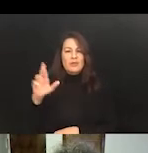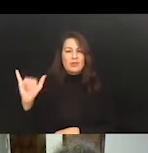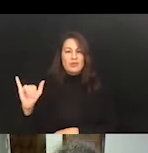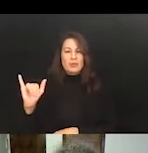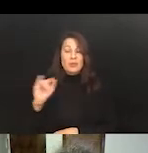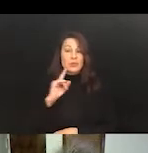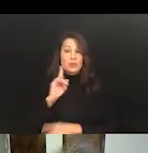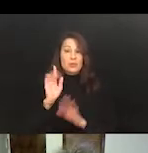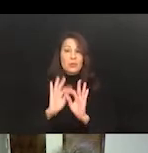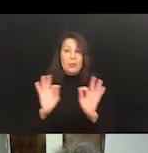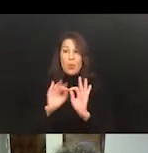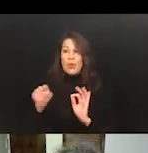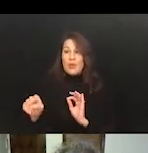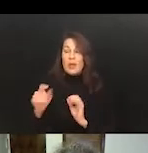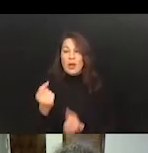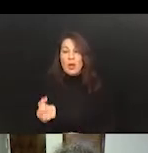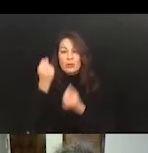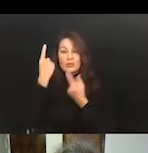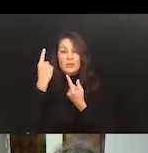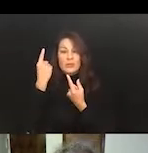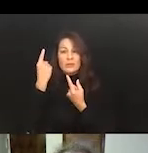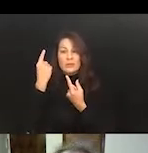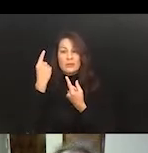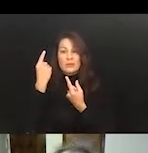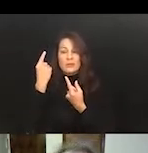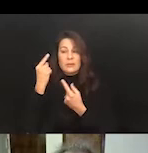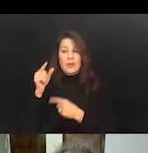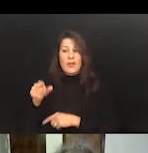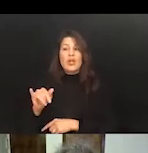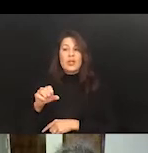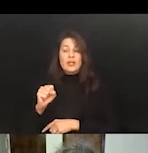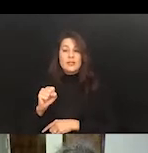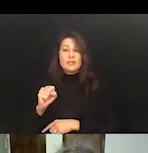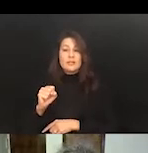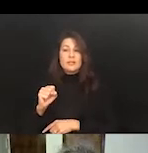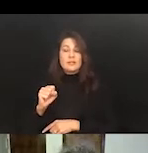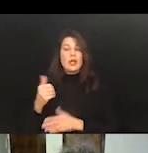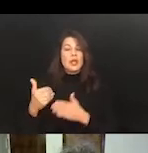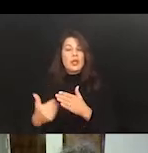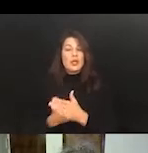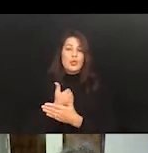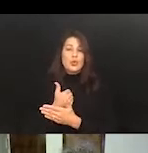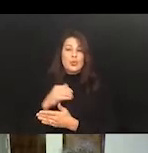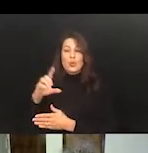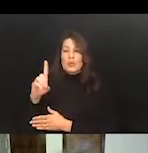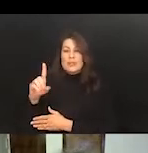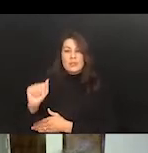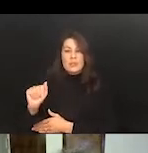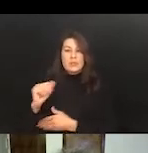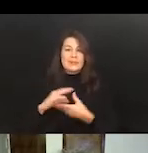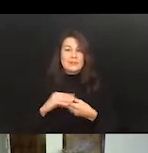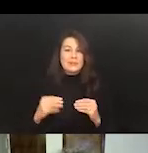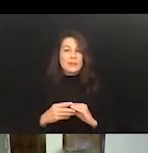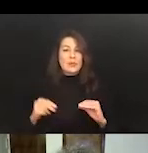that they understand that there, that there is a new disability narrative that can help